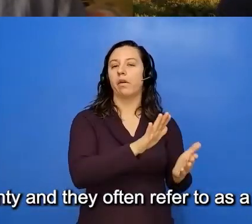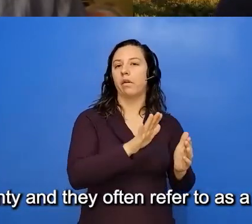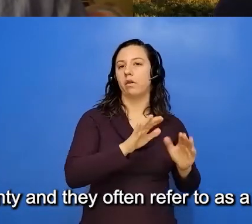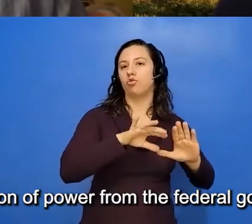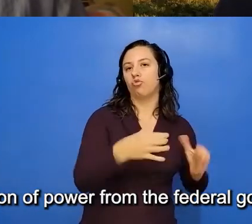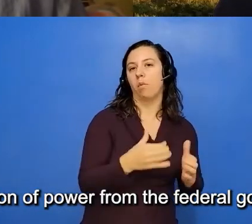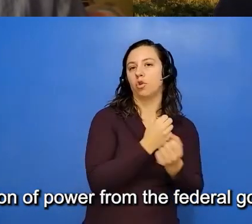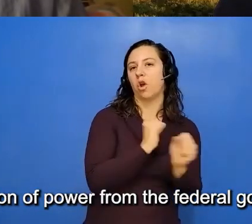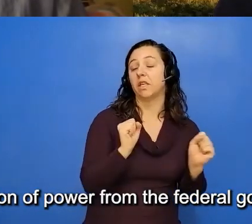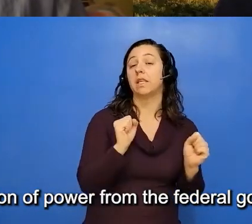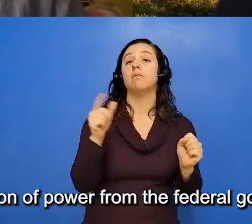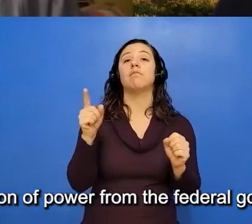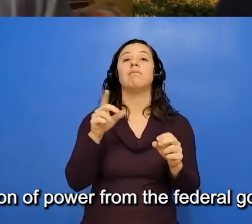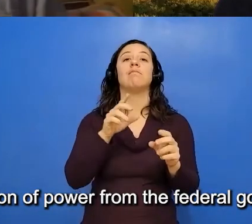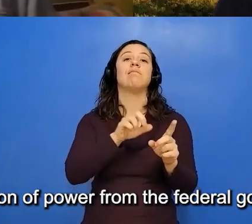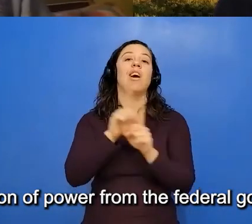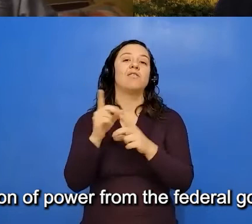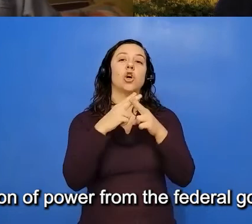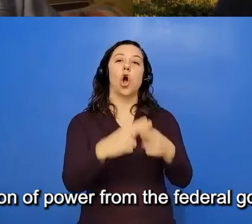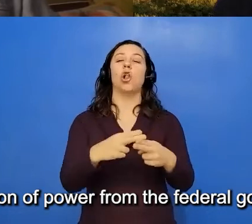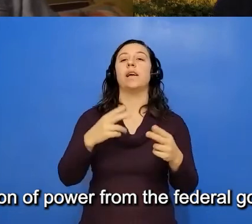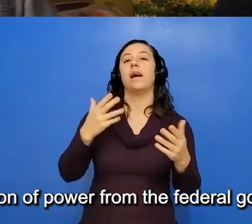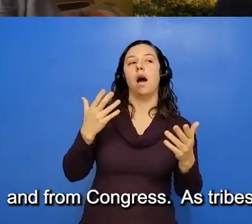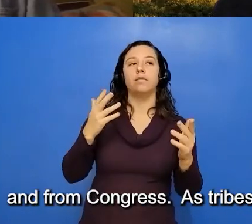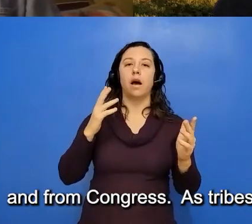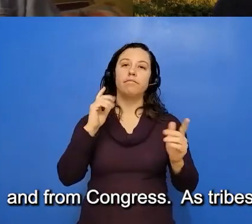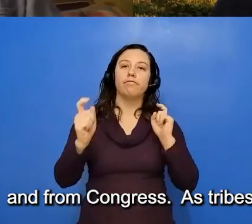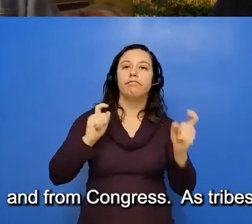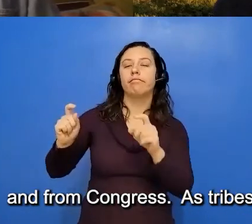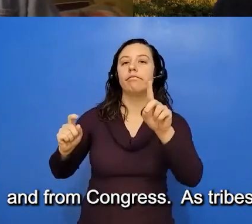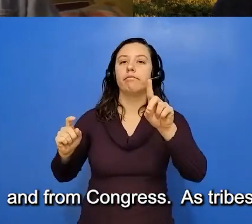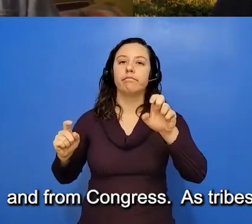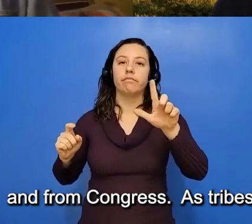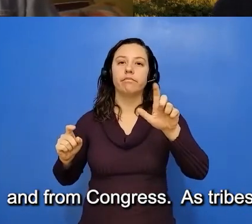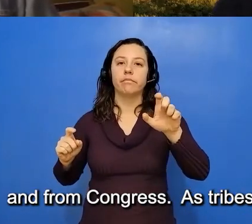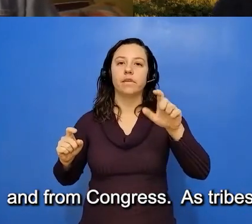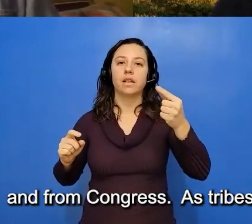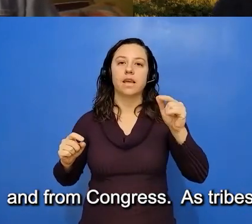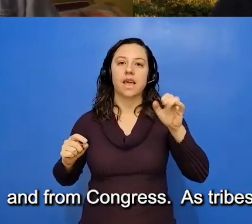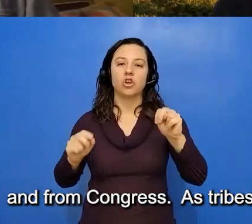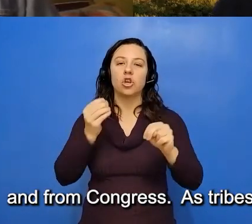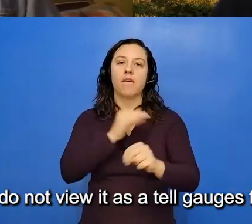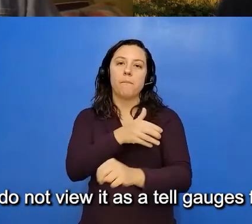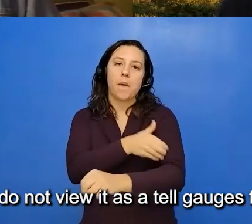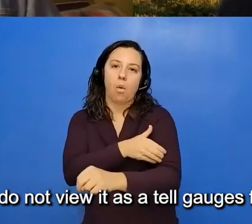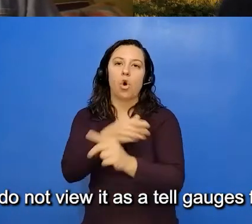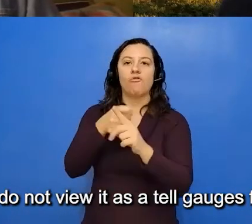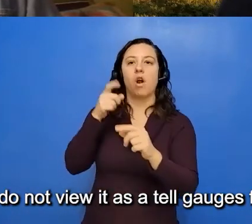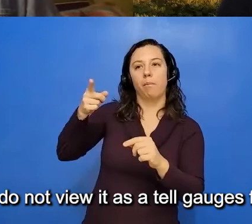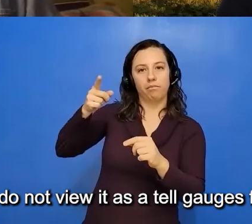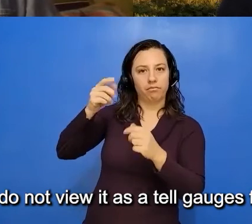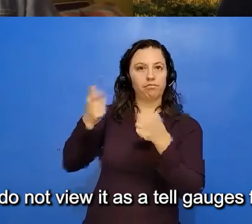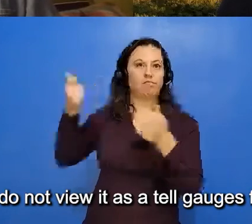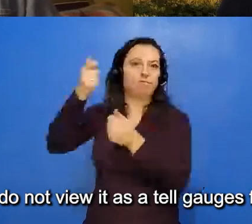often refer to it as a delegation of power from the federal government and from Congress. As tribes,